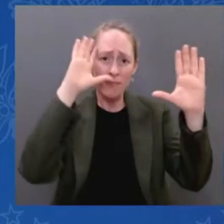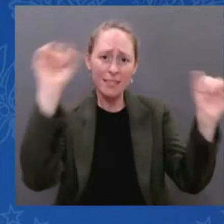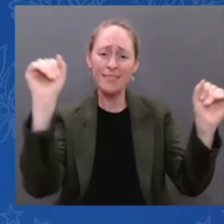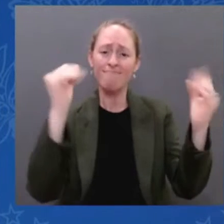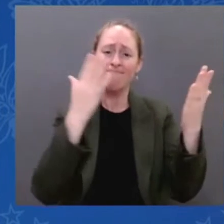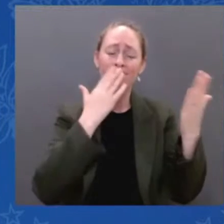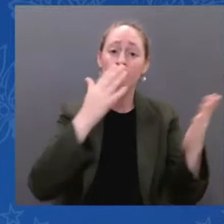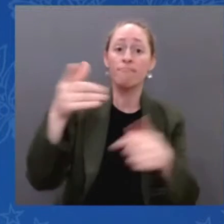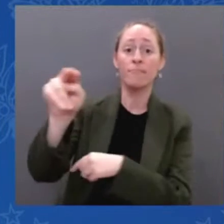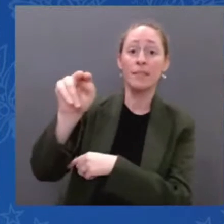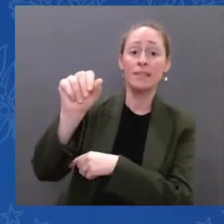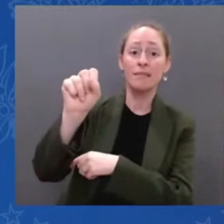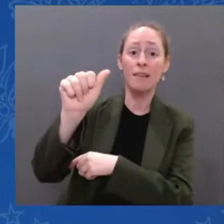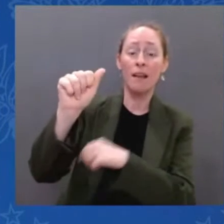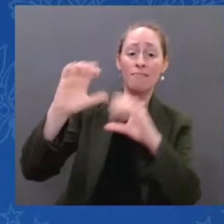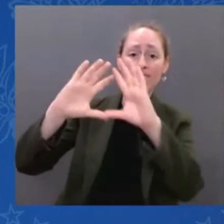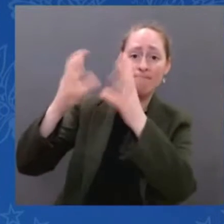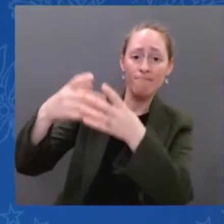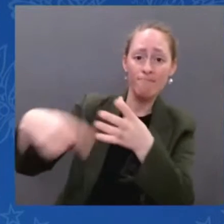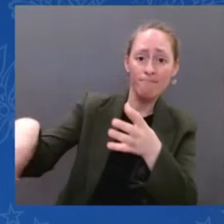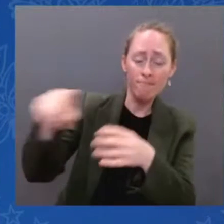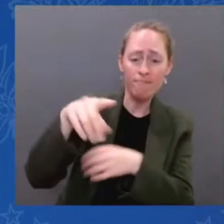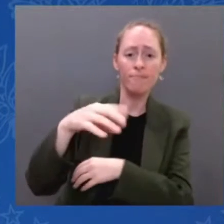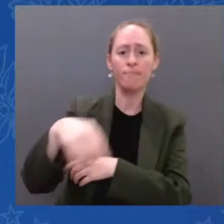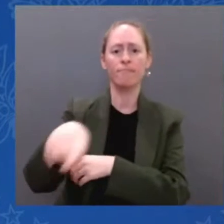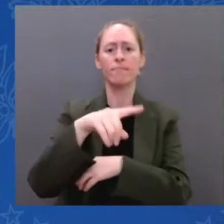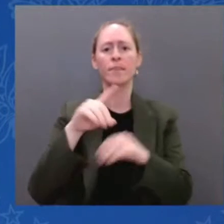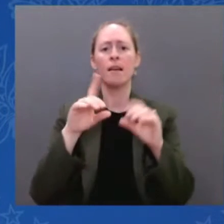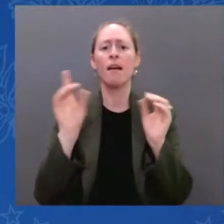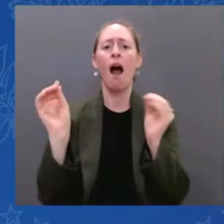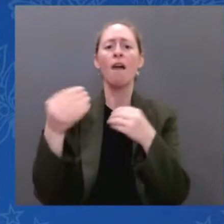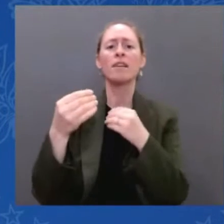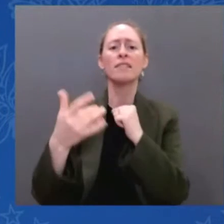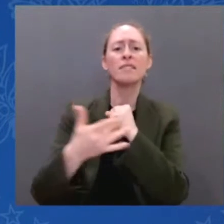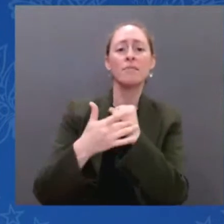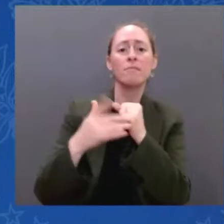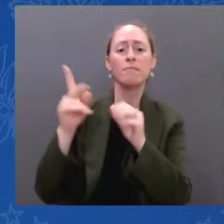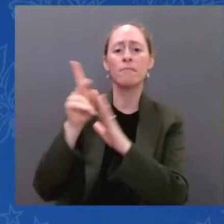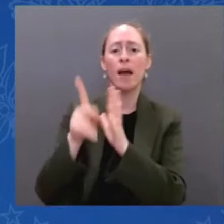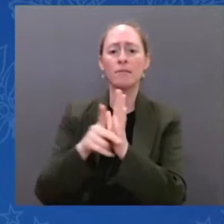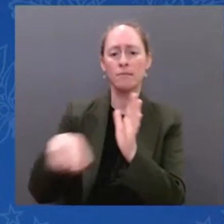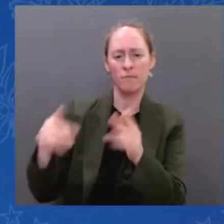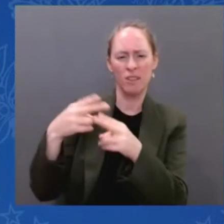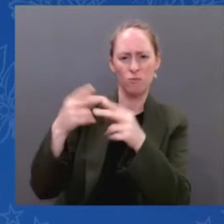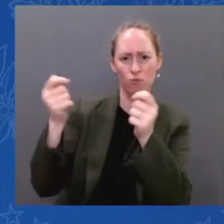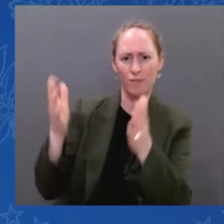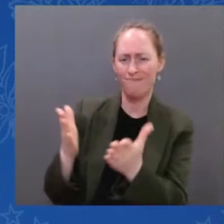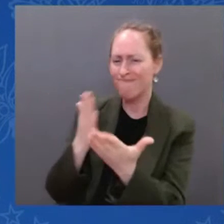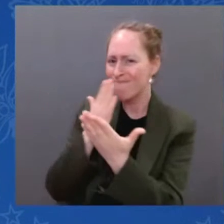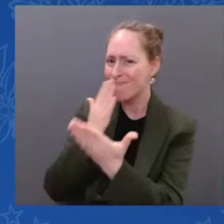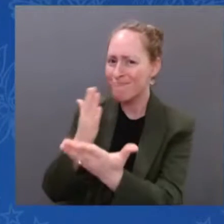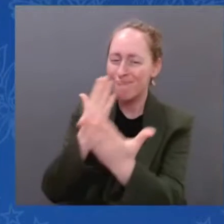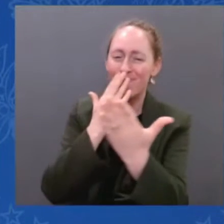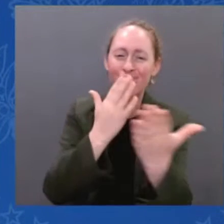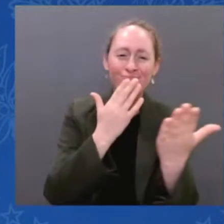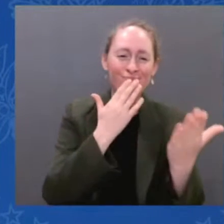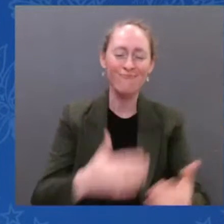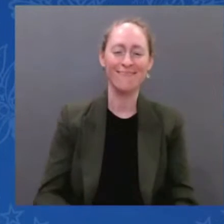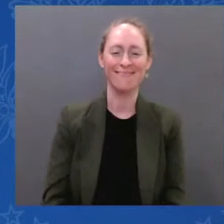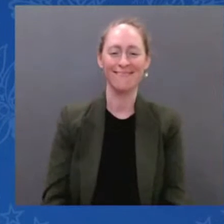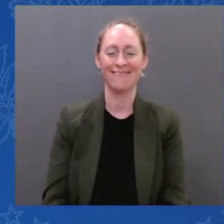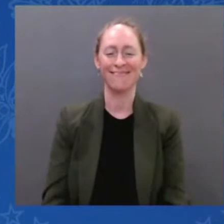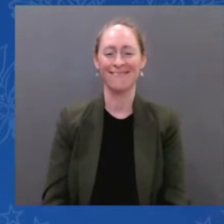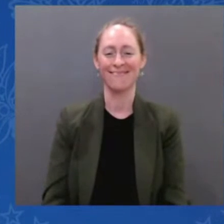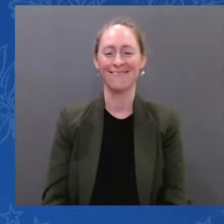Director, Dr. Alondra Nelson. Thank you also to our colleagues from across the White House and NASA and everyone else